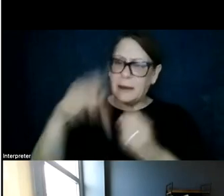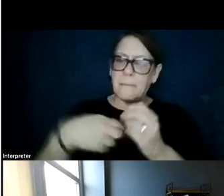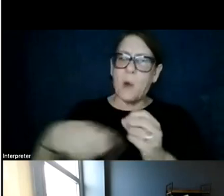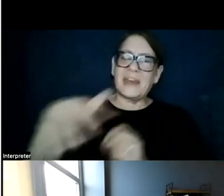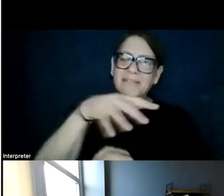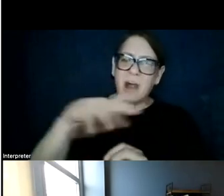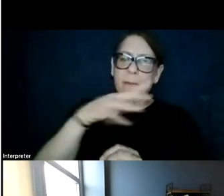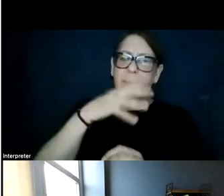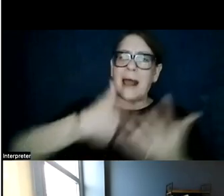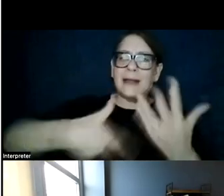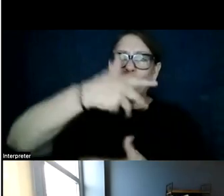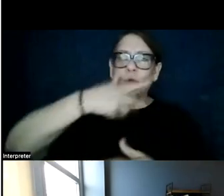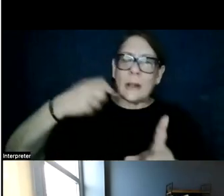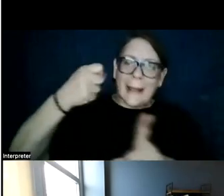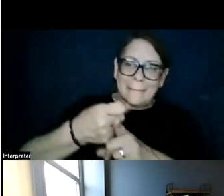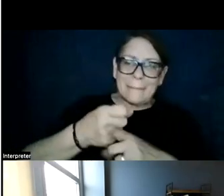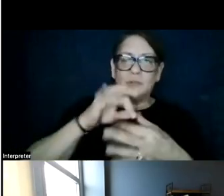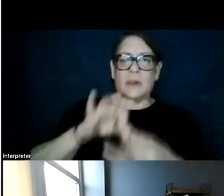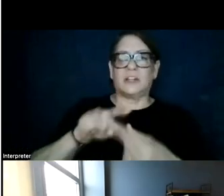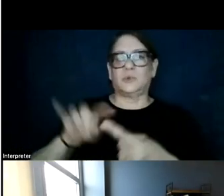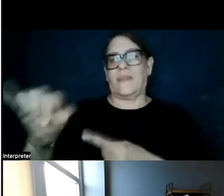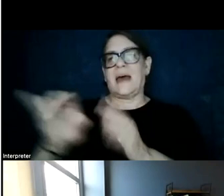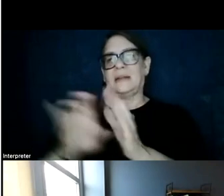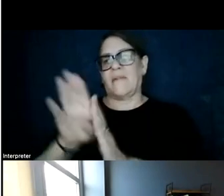are due to this scale of development.